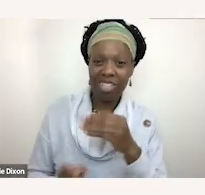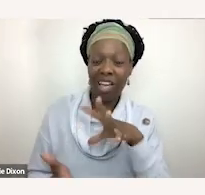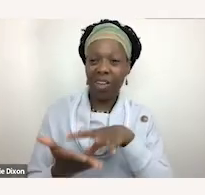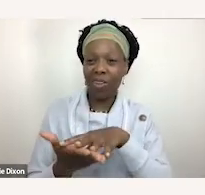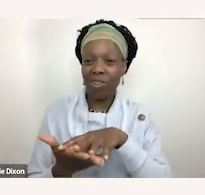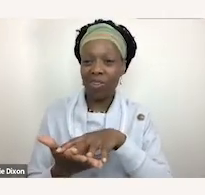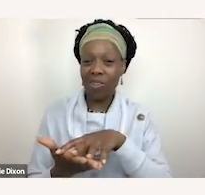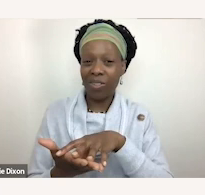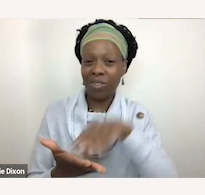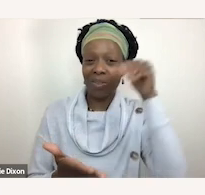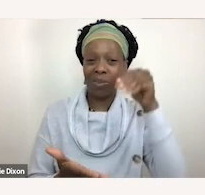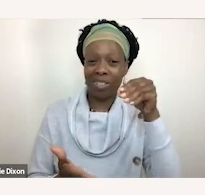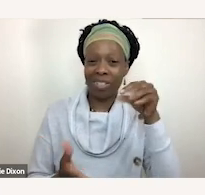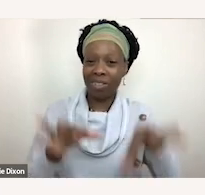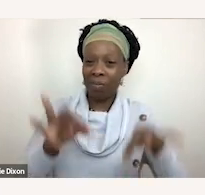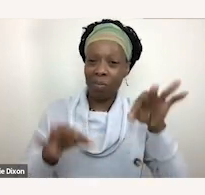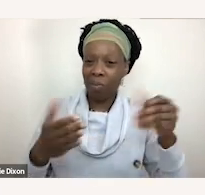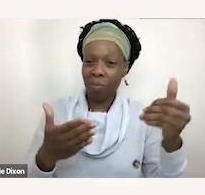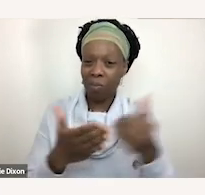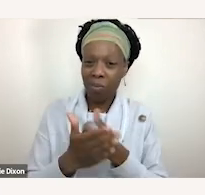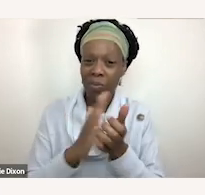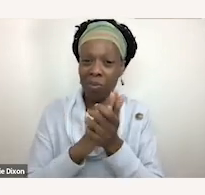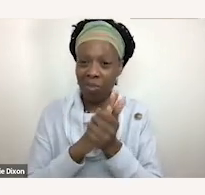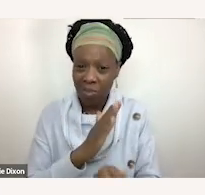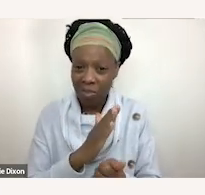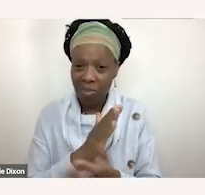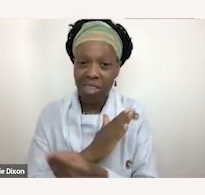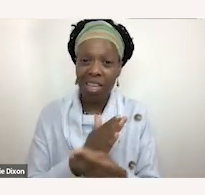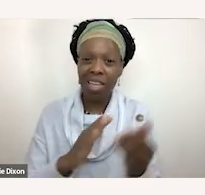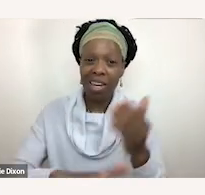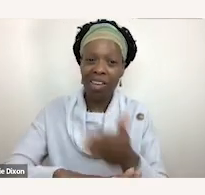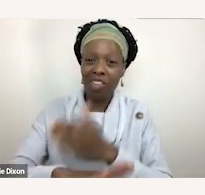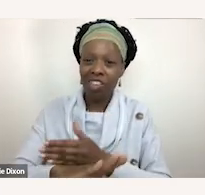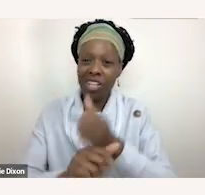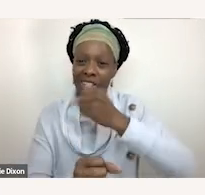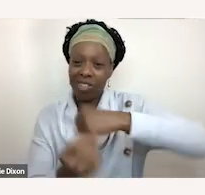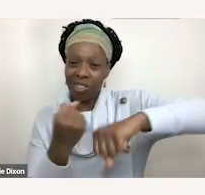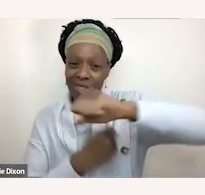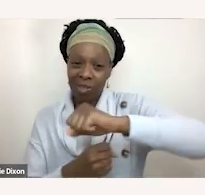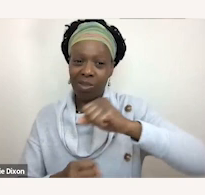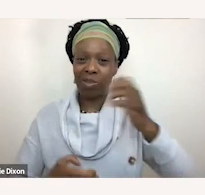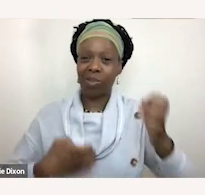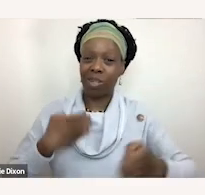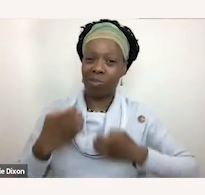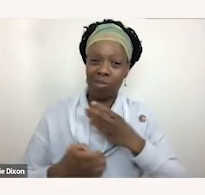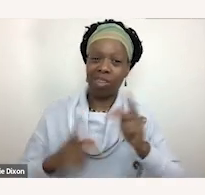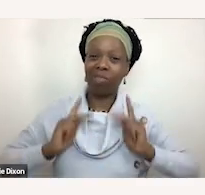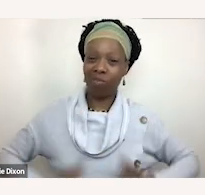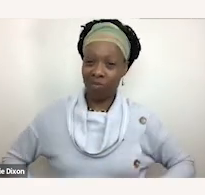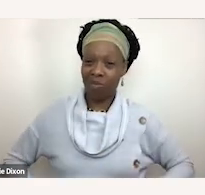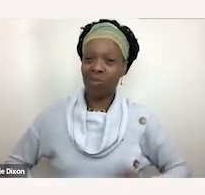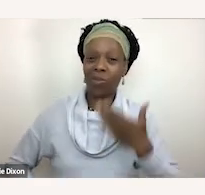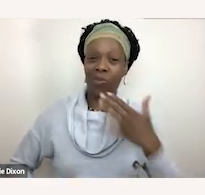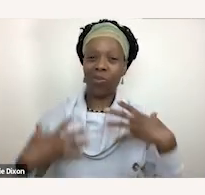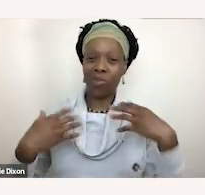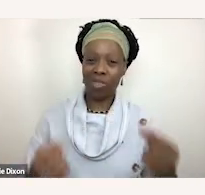increase in social emotional learning which is so important and obviously people's physical well-being and i think the the big thing here is that it